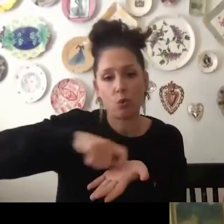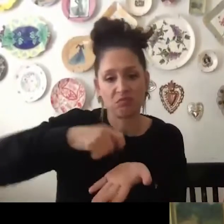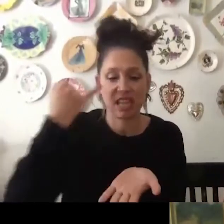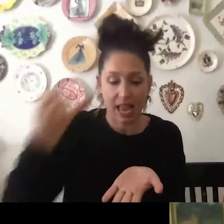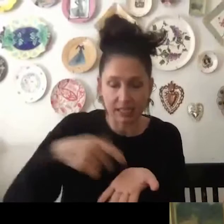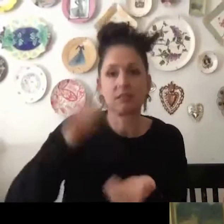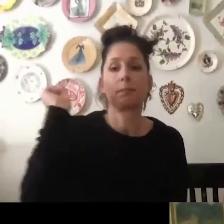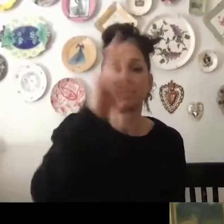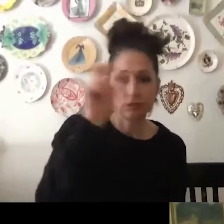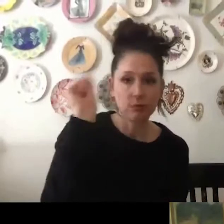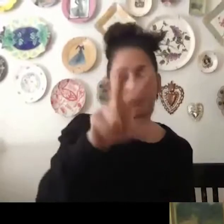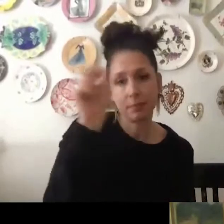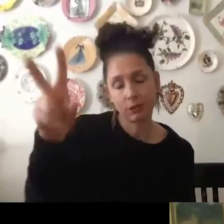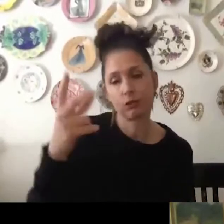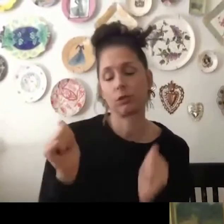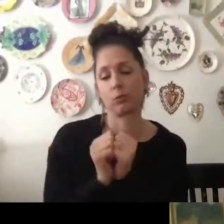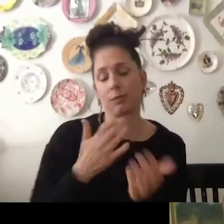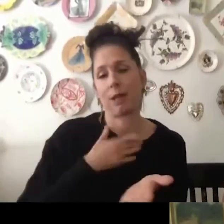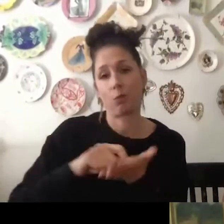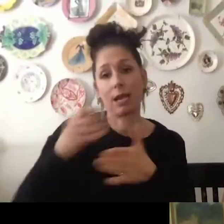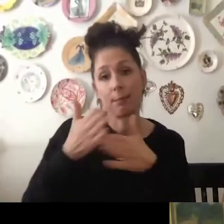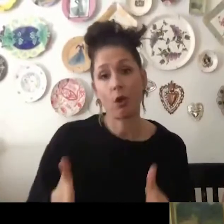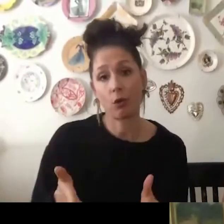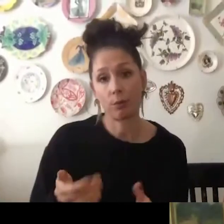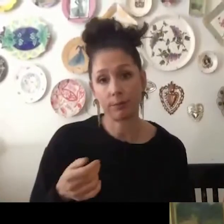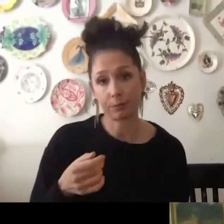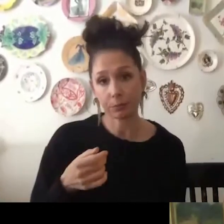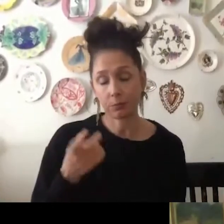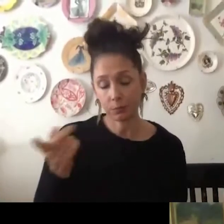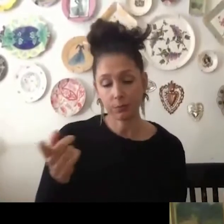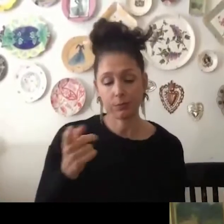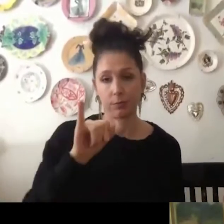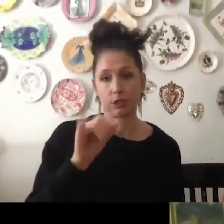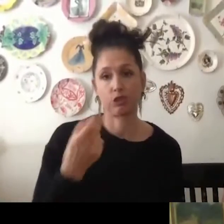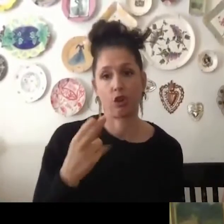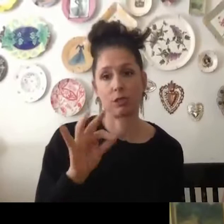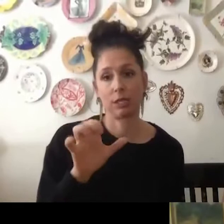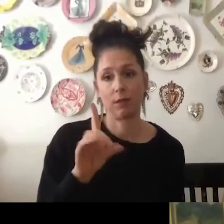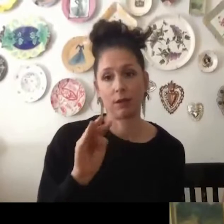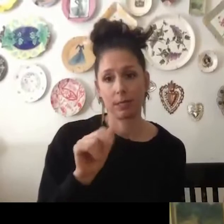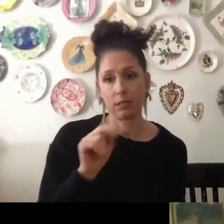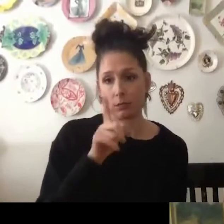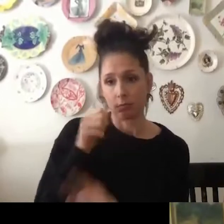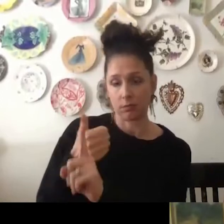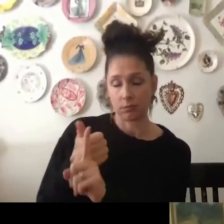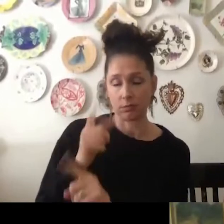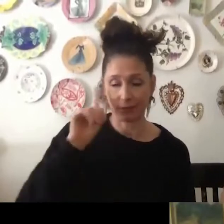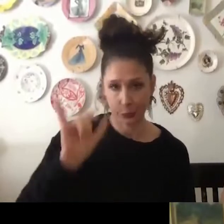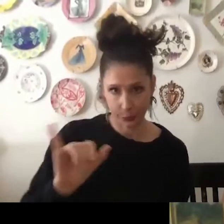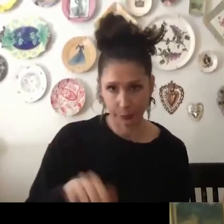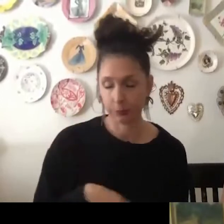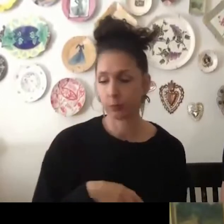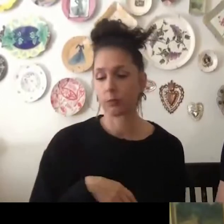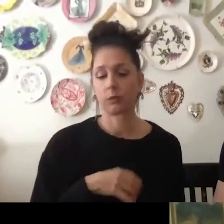You know, we wrote the idea, we pitched it. I pitched it with my writing partner, who is Josh Feldman,